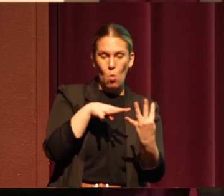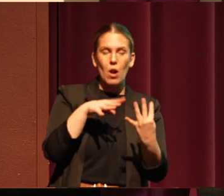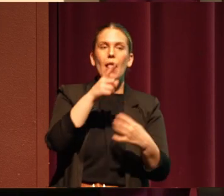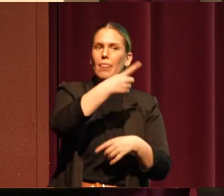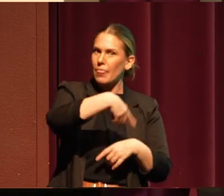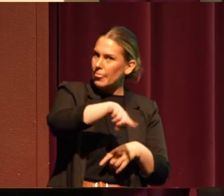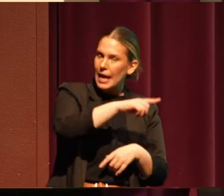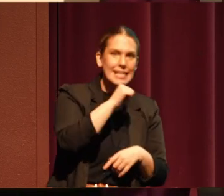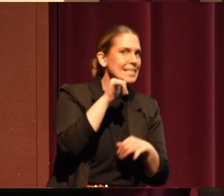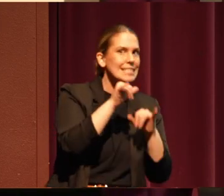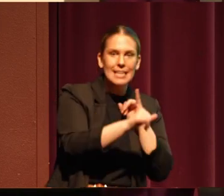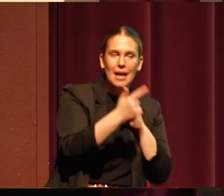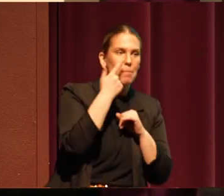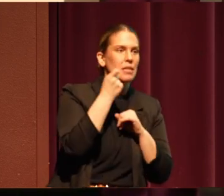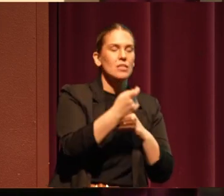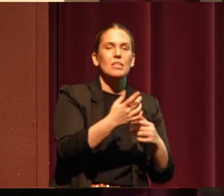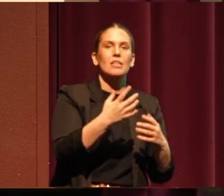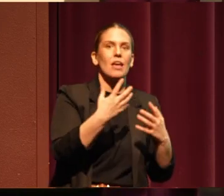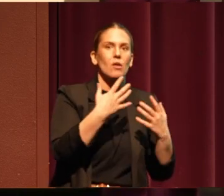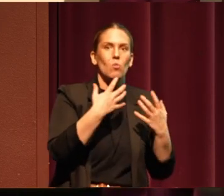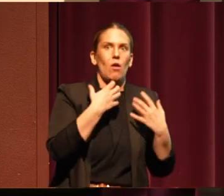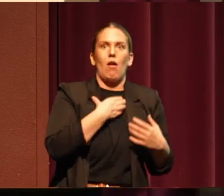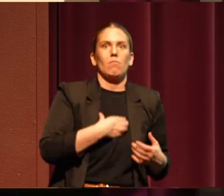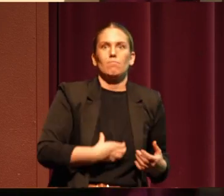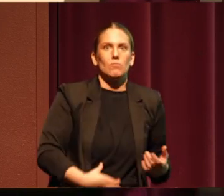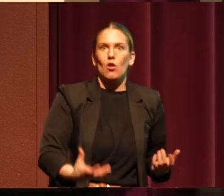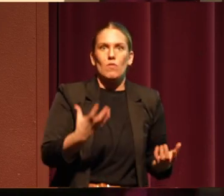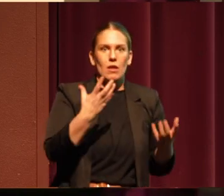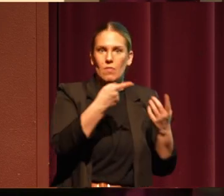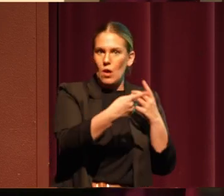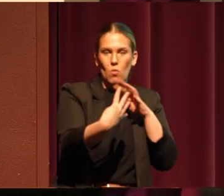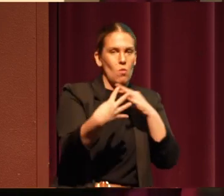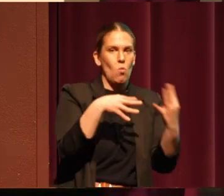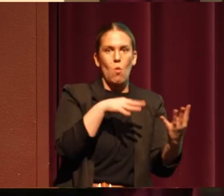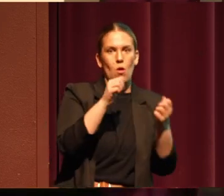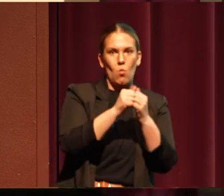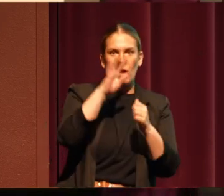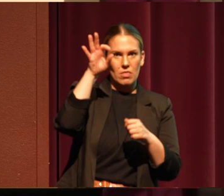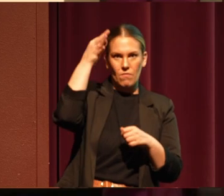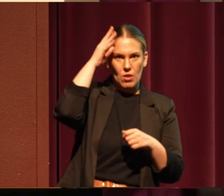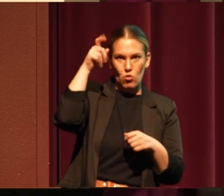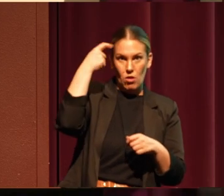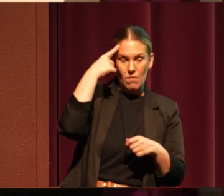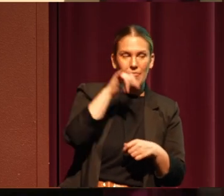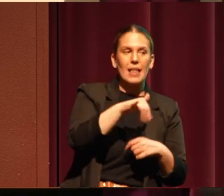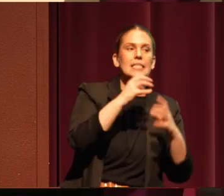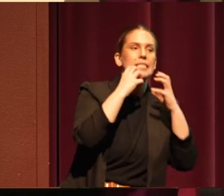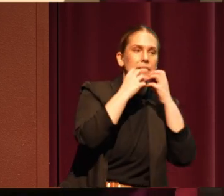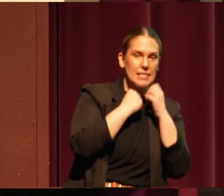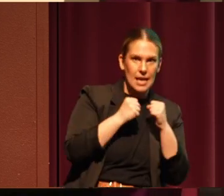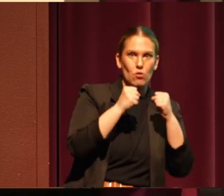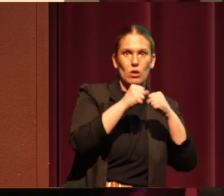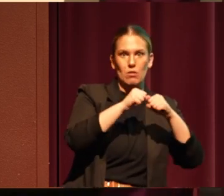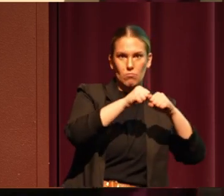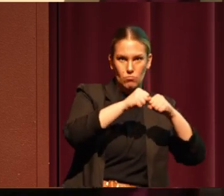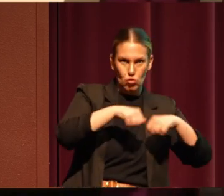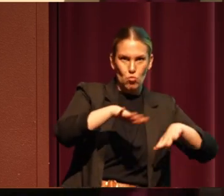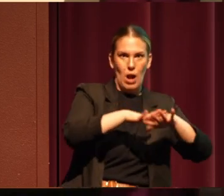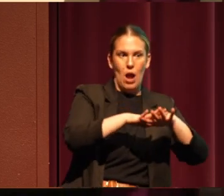they were starving and they were at war with the federal government. That is sacred ground to the MODOK people.